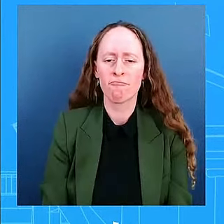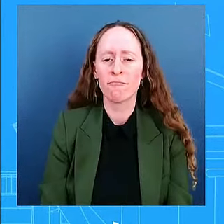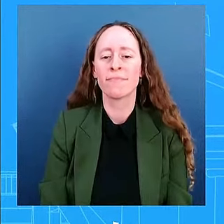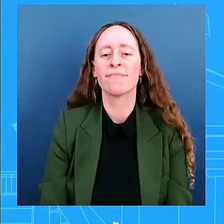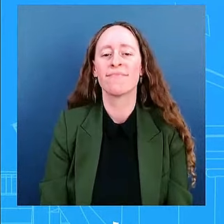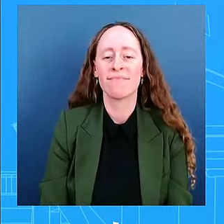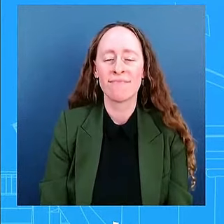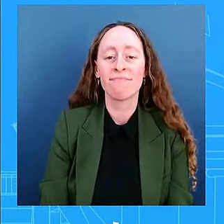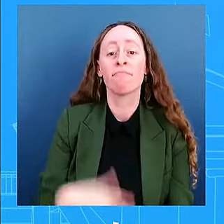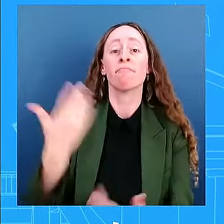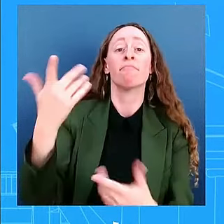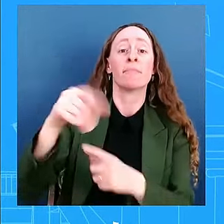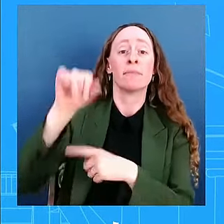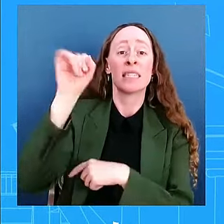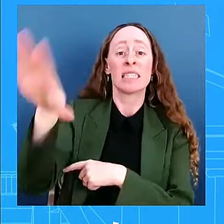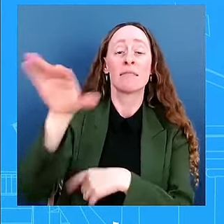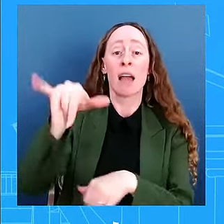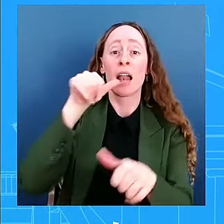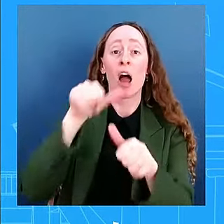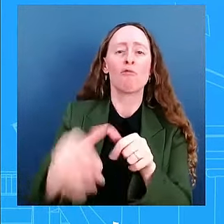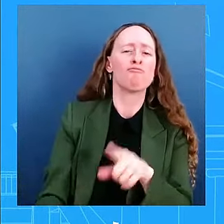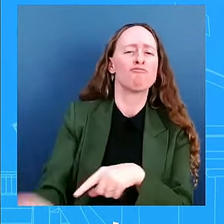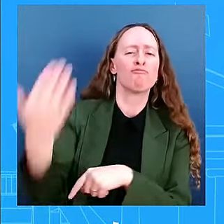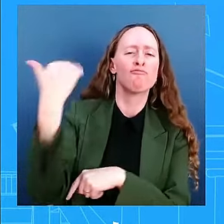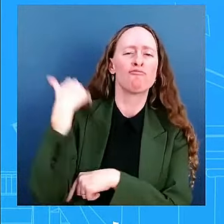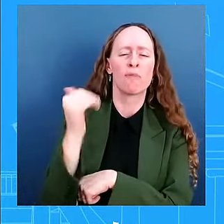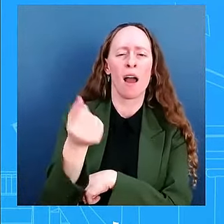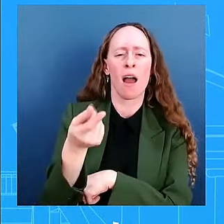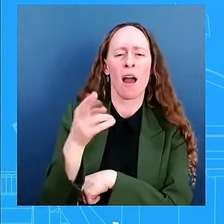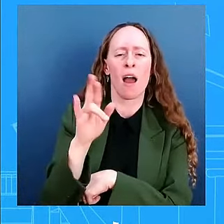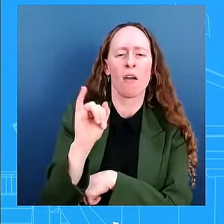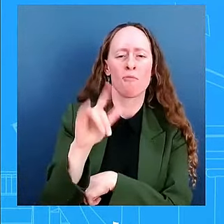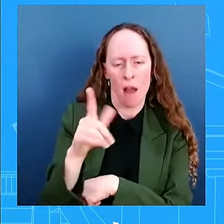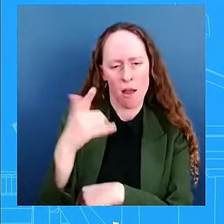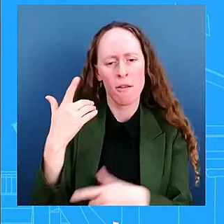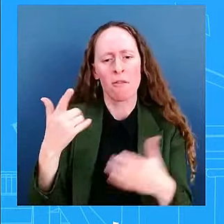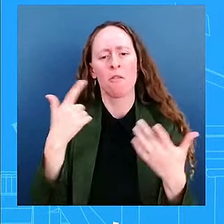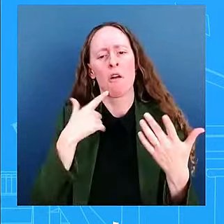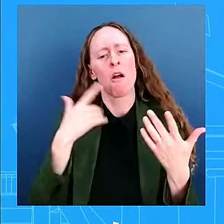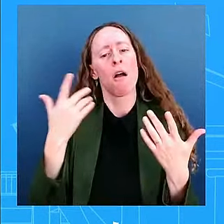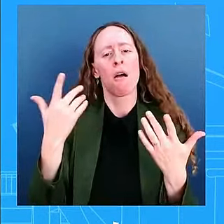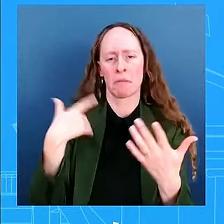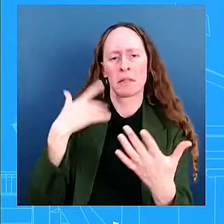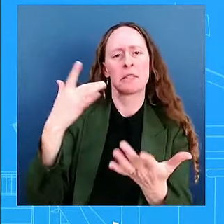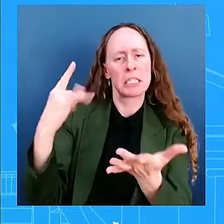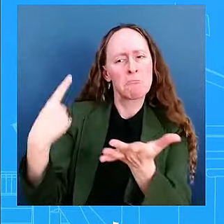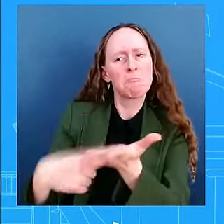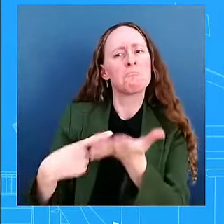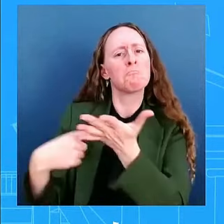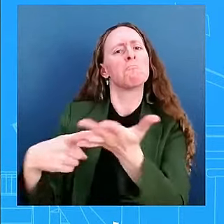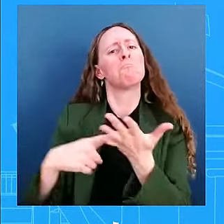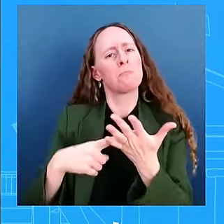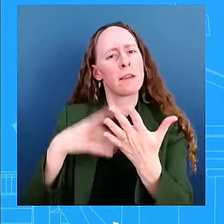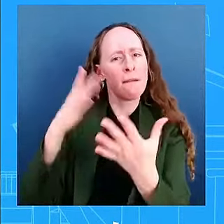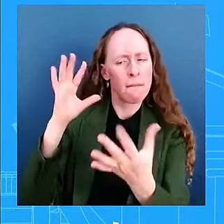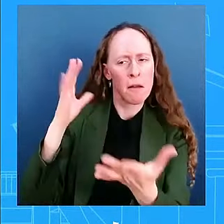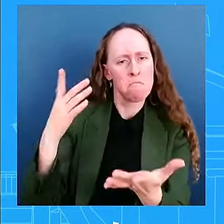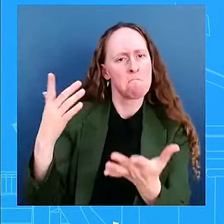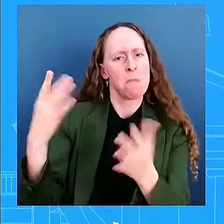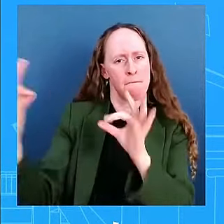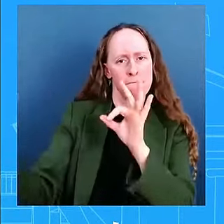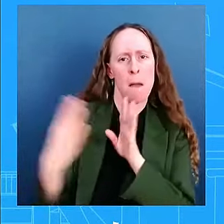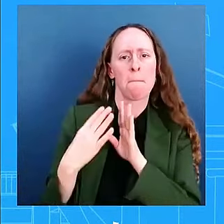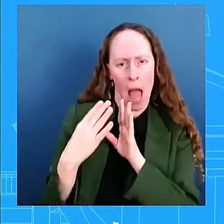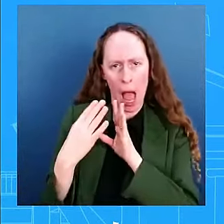April was received with a constructive response from the Israelis. And so this is very similar. What we have seen, the